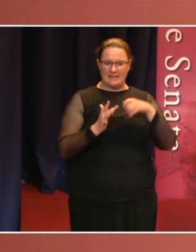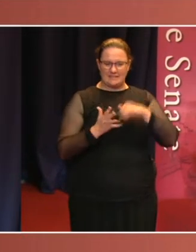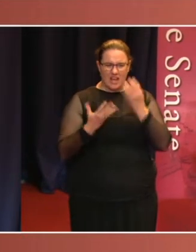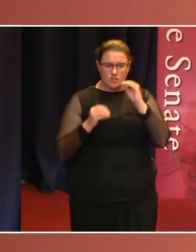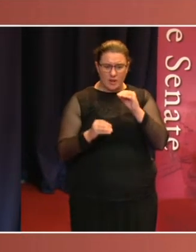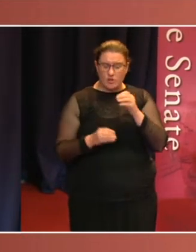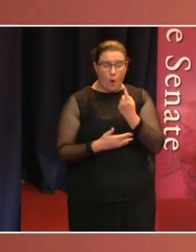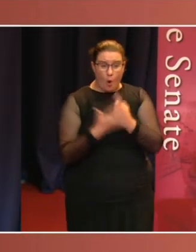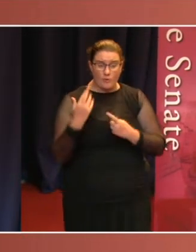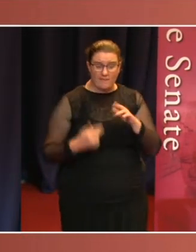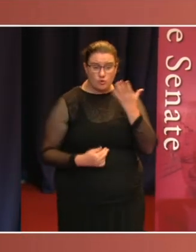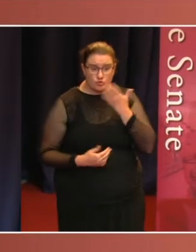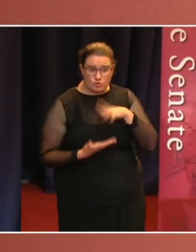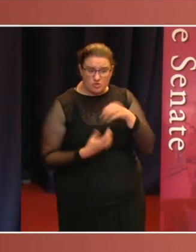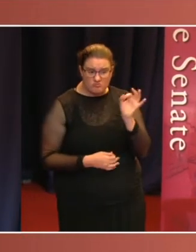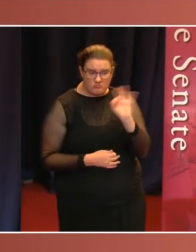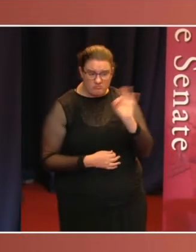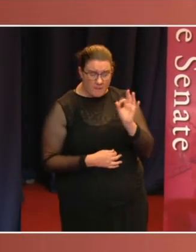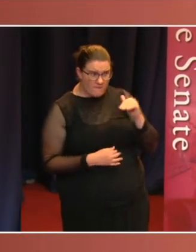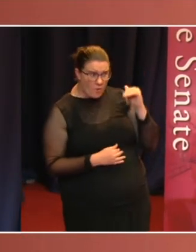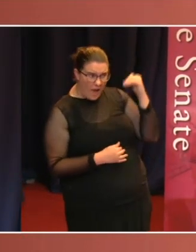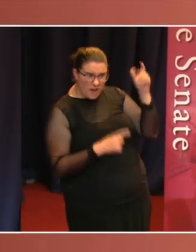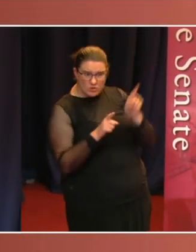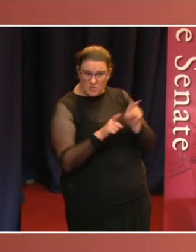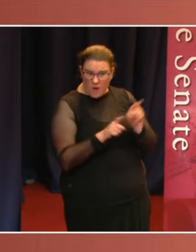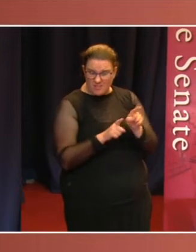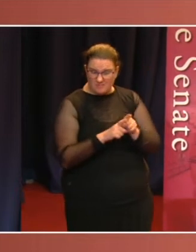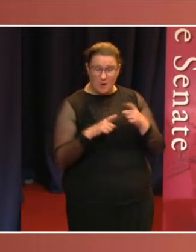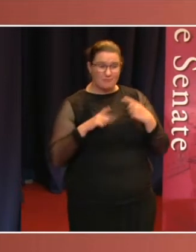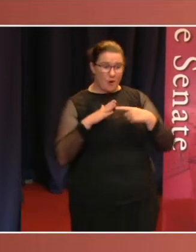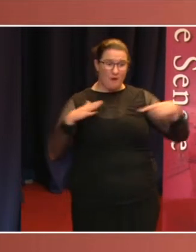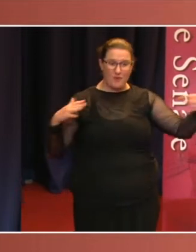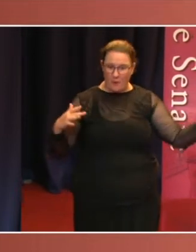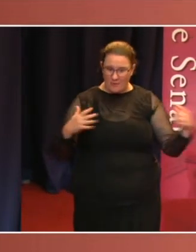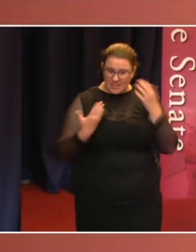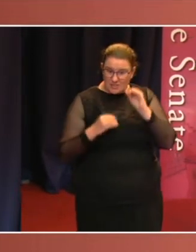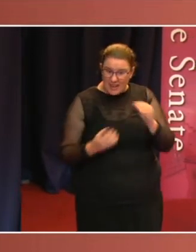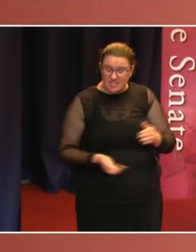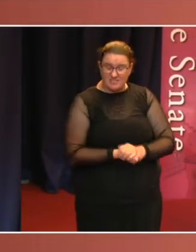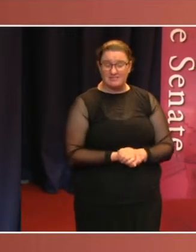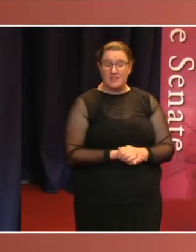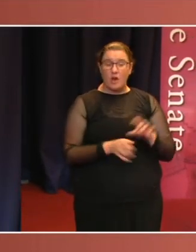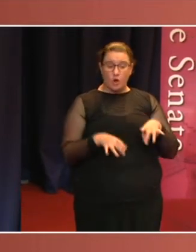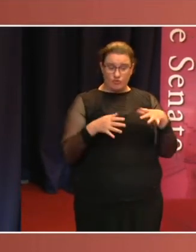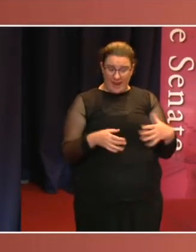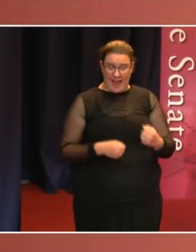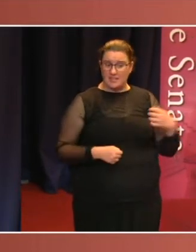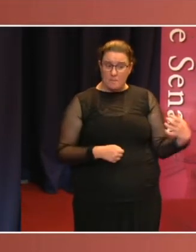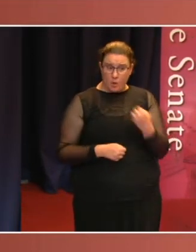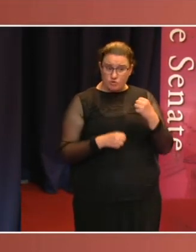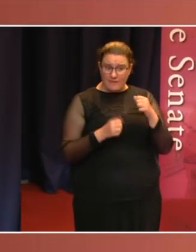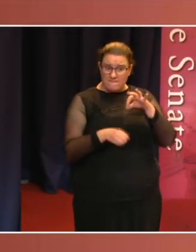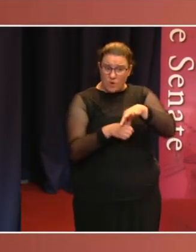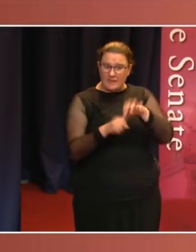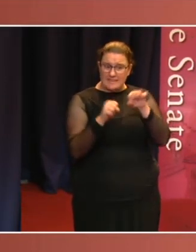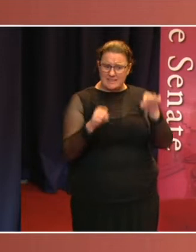lifelong education for adults as well. Australia's tradition of compulsory voting makes it even more important